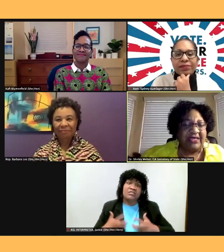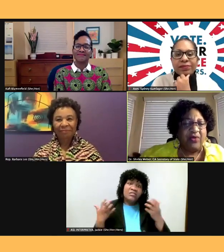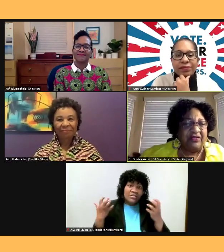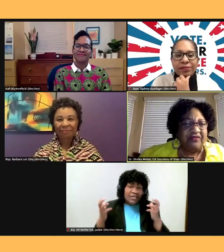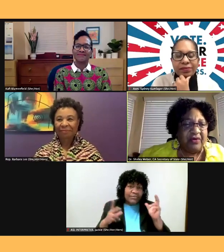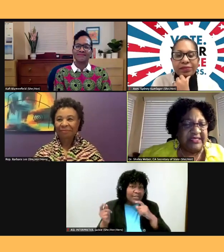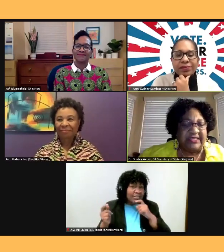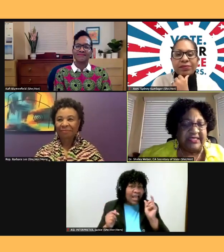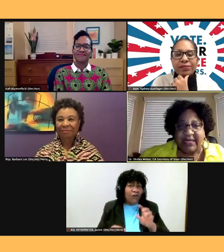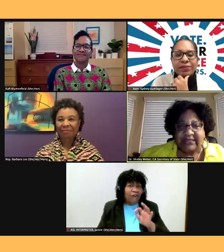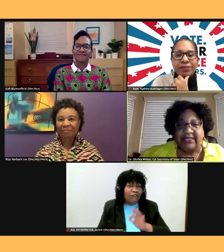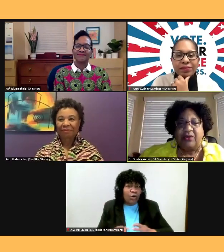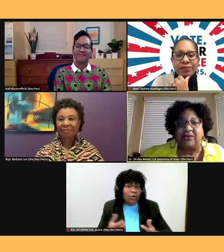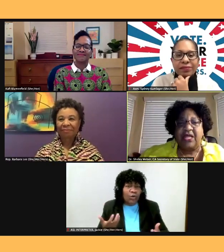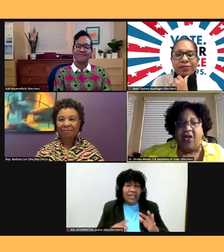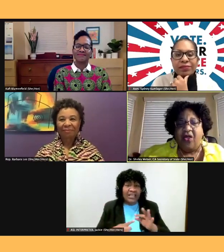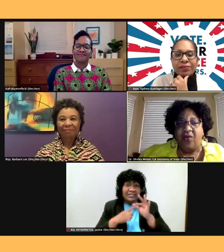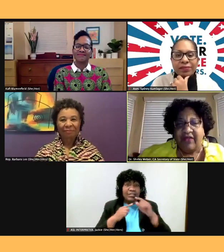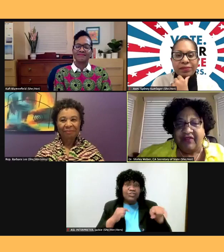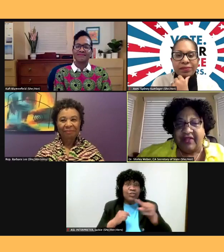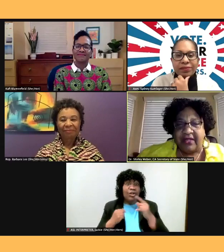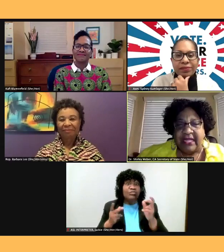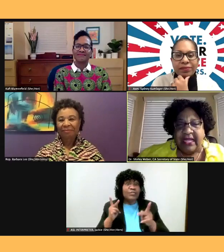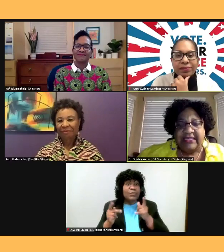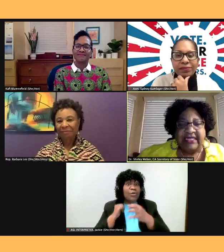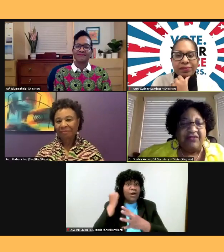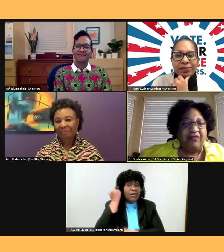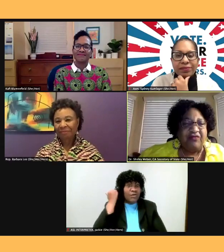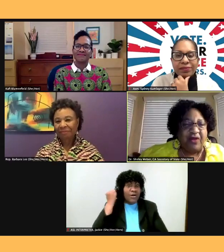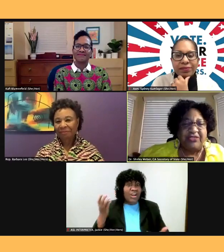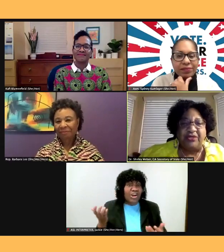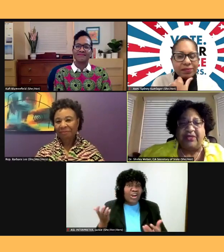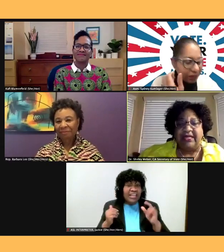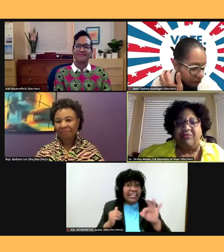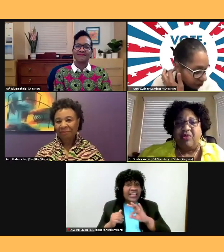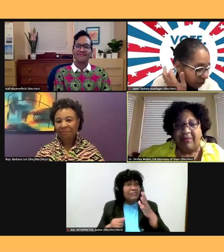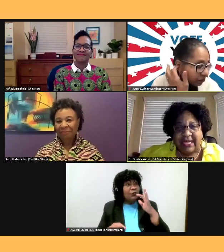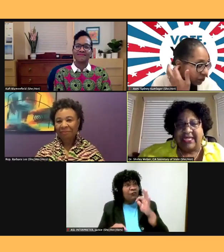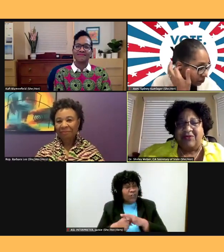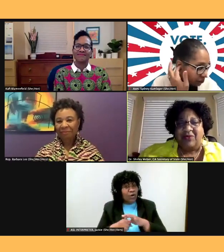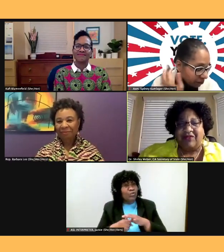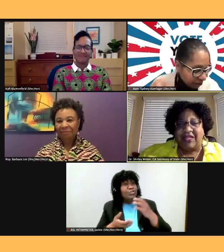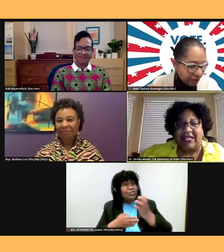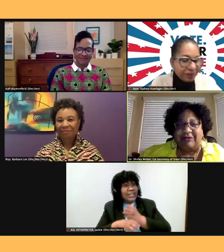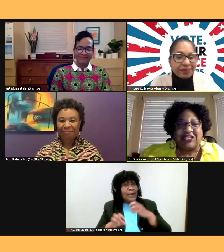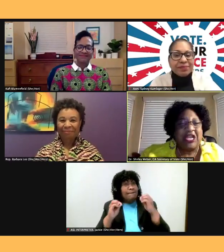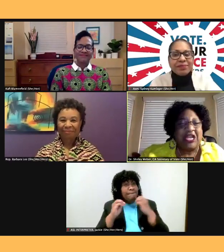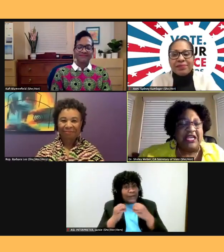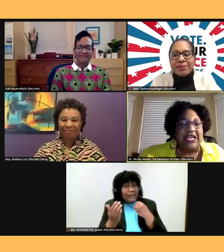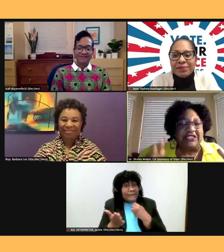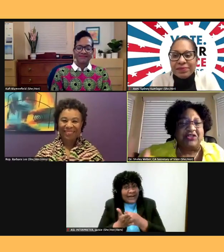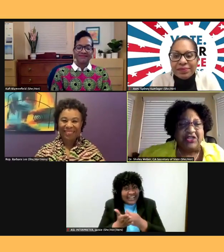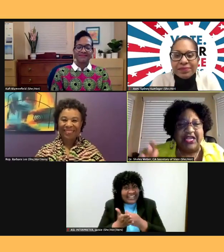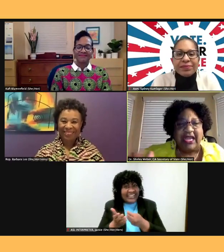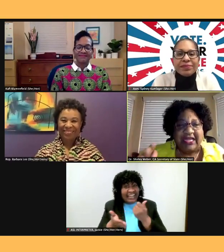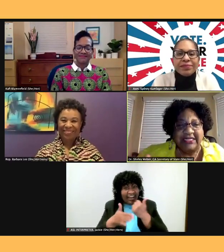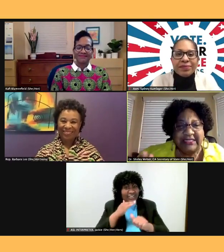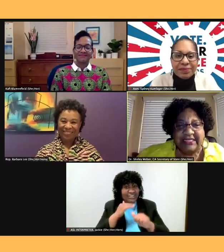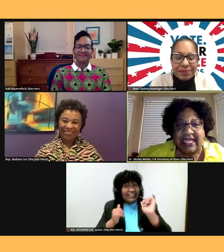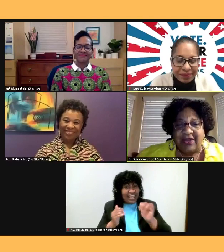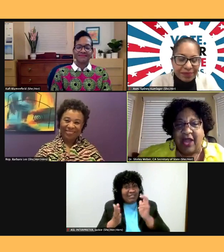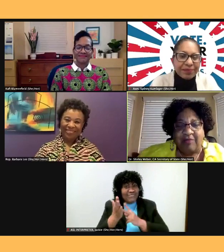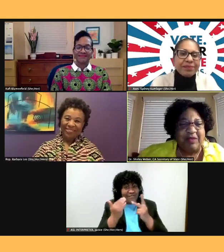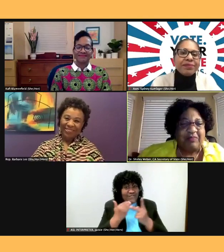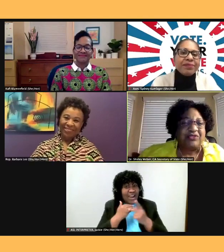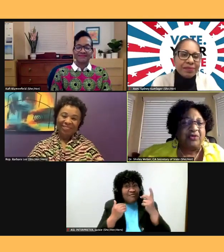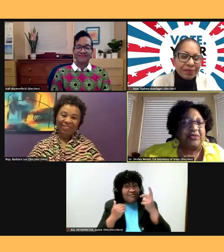said, especially those on welfare. He said, if you voted, you could get more money in welfare. He just, he just could not understand how people so